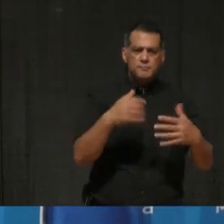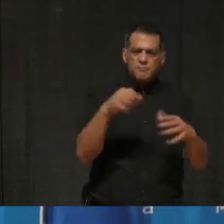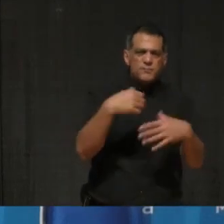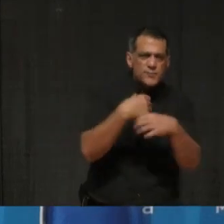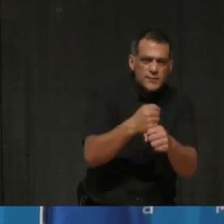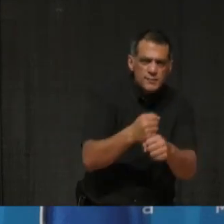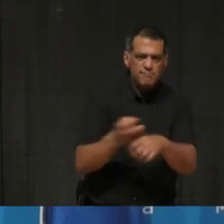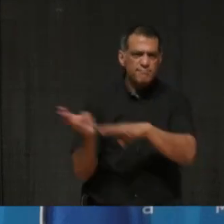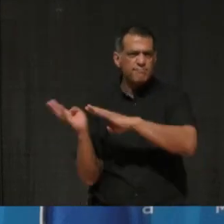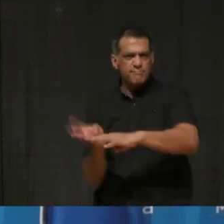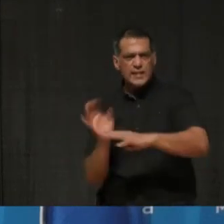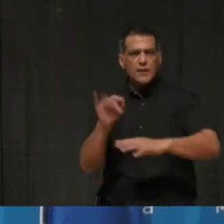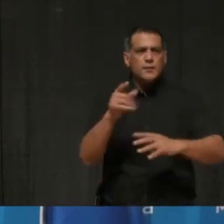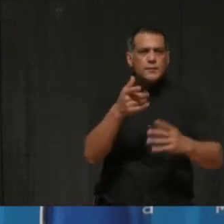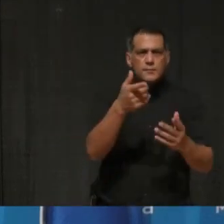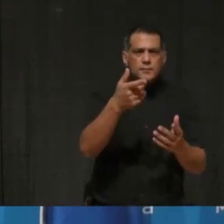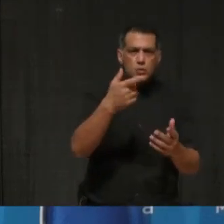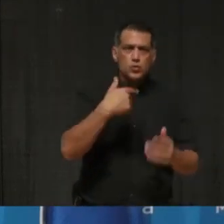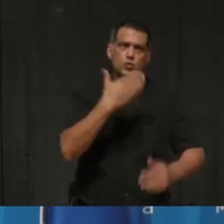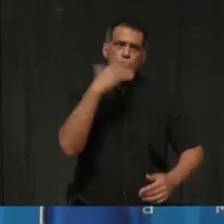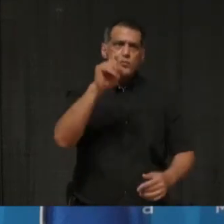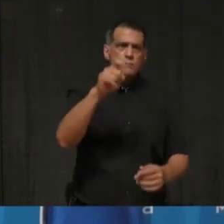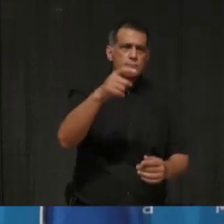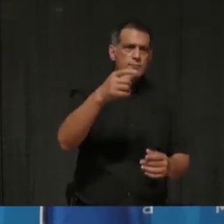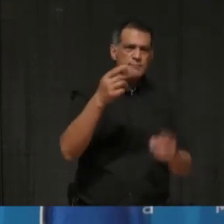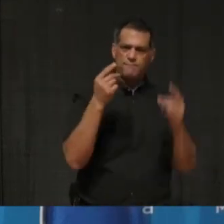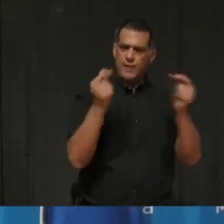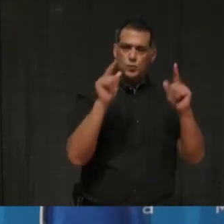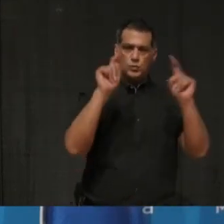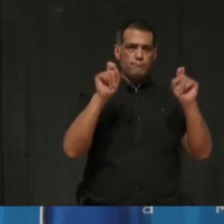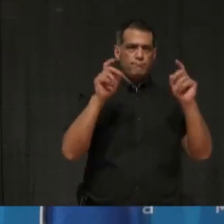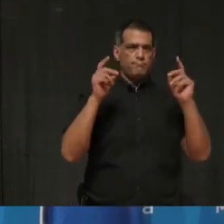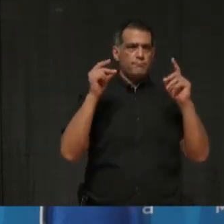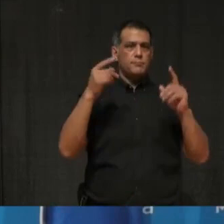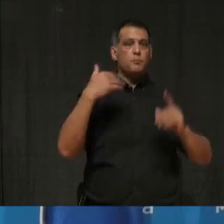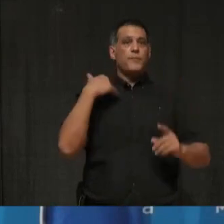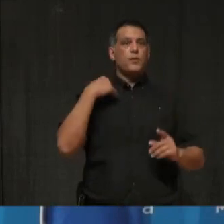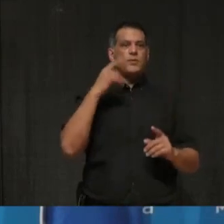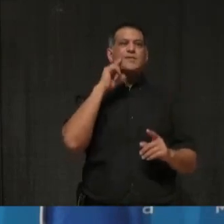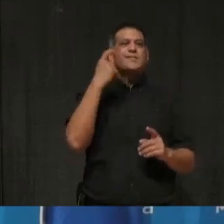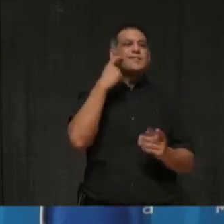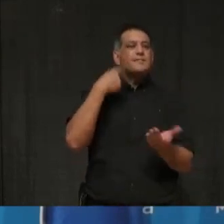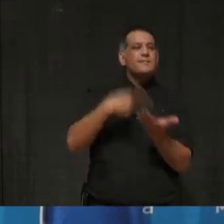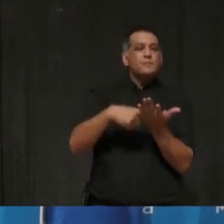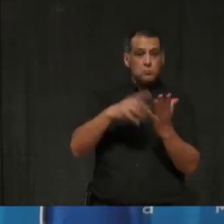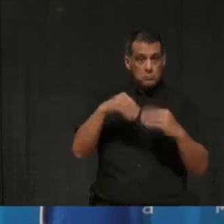faster we can deploy those to those settings, the better for us. So Dr. Dr. Lowe, if you'd like to comment, please.